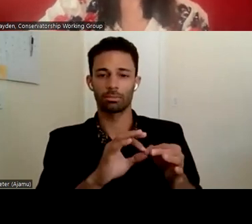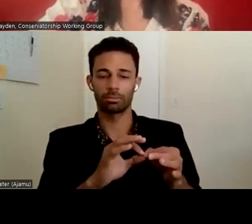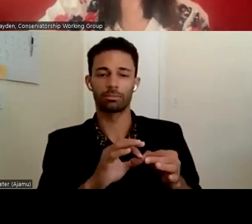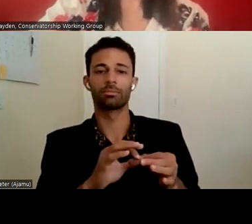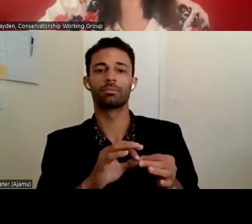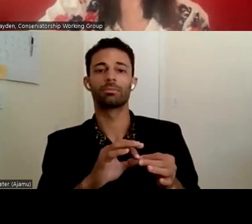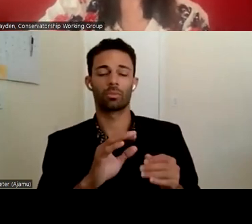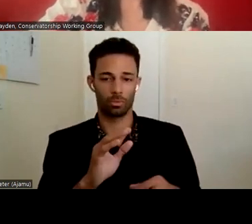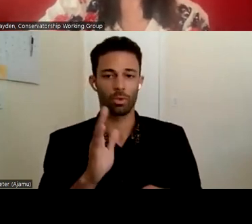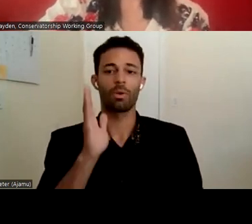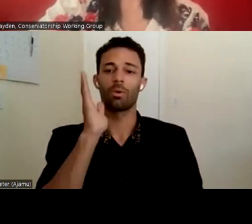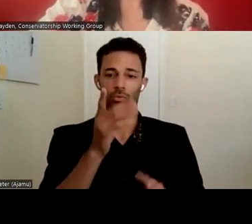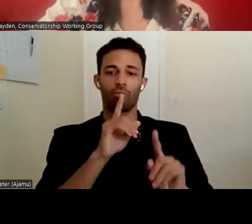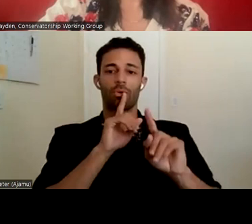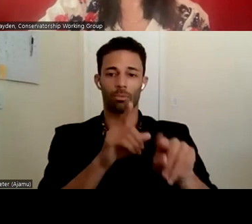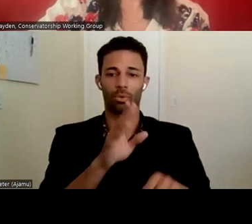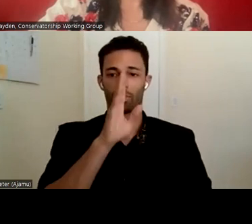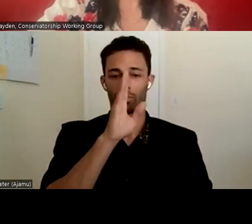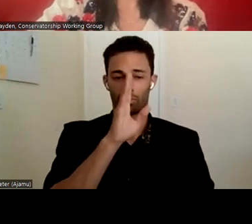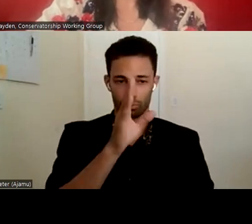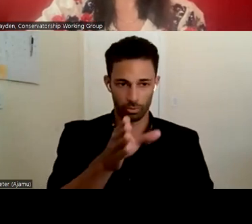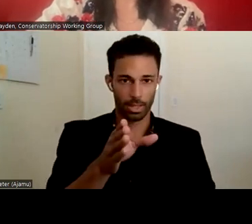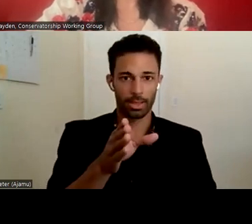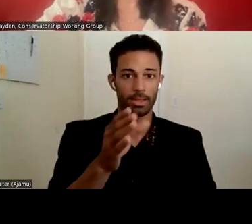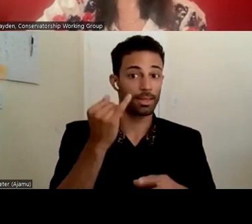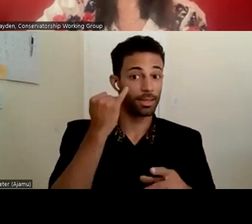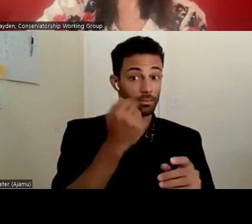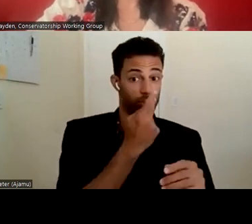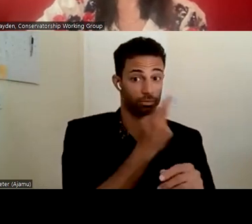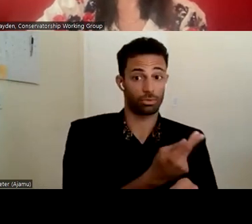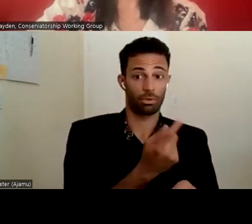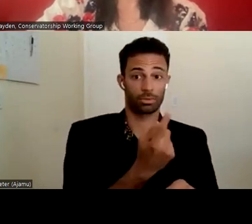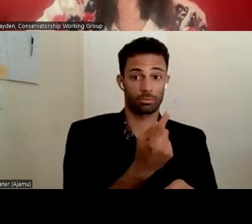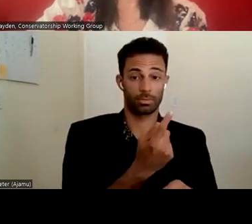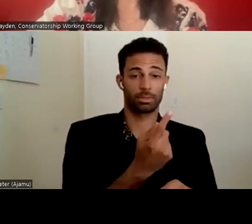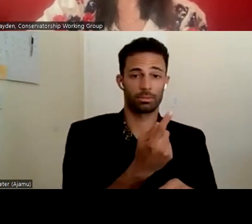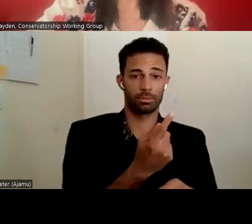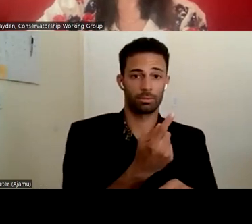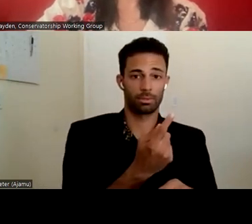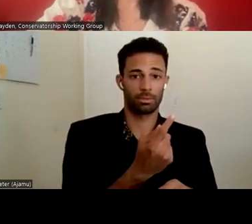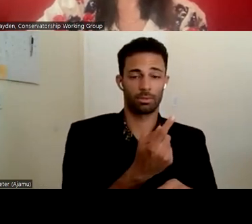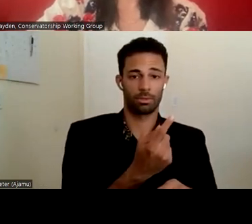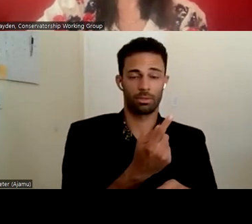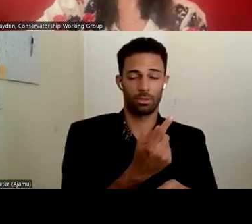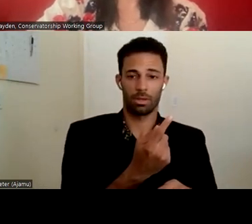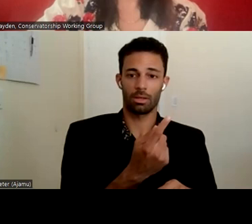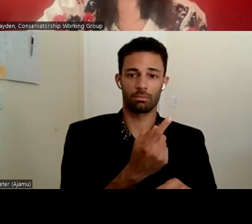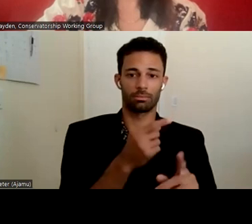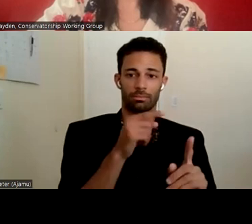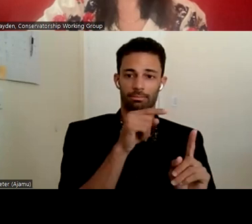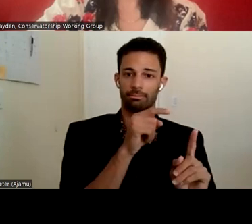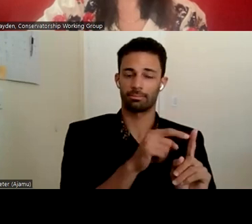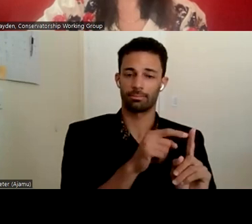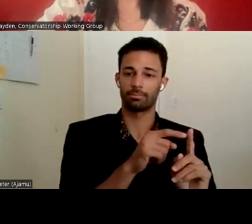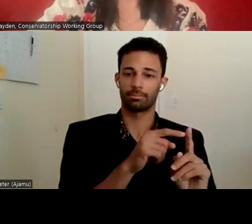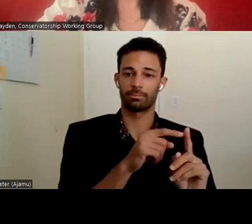would report directly, uh, if we saw something, uh, that warrants, um, something